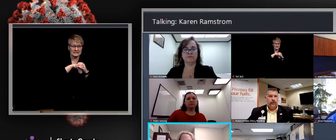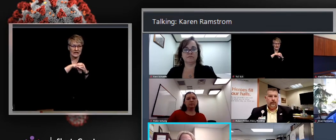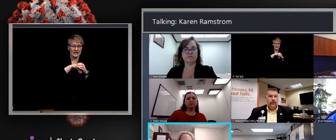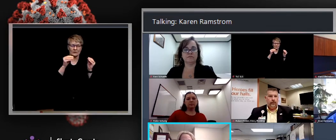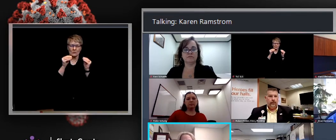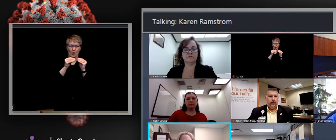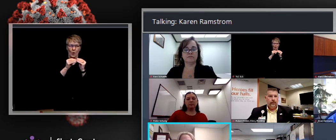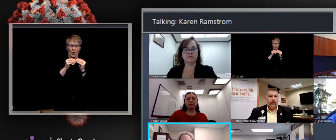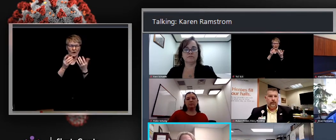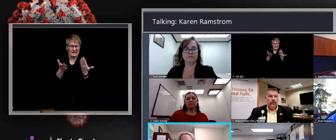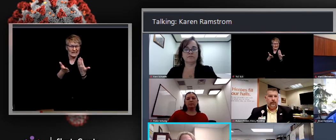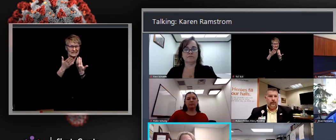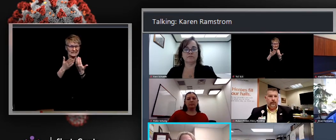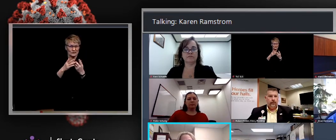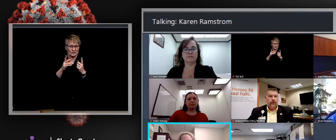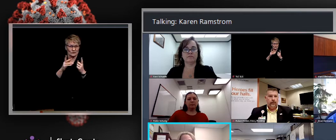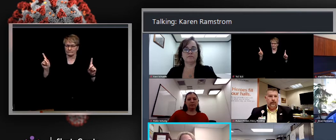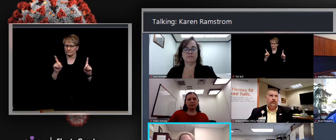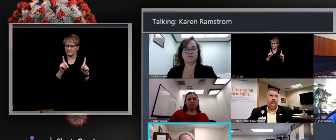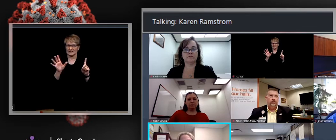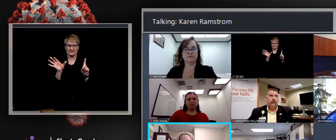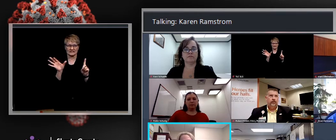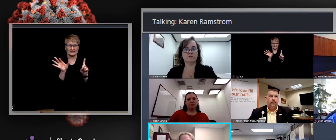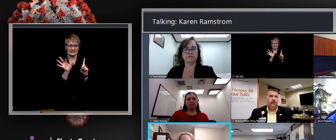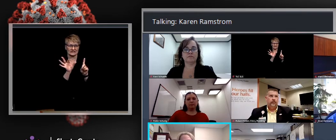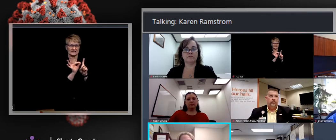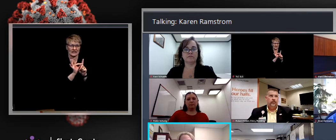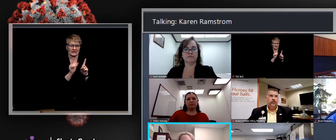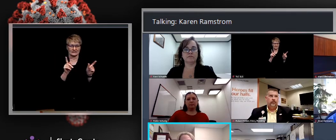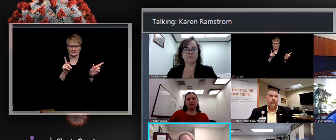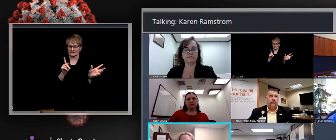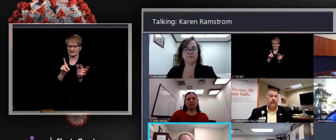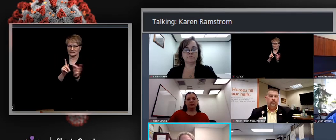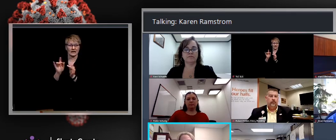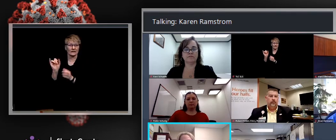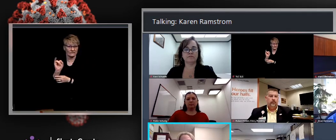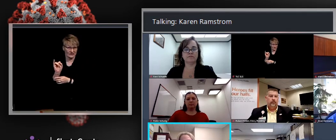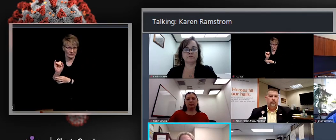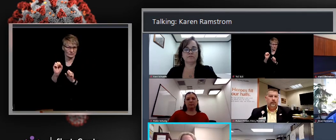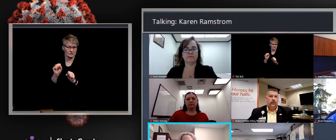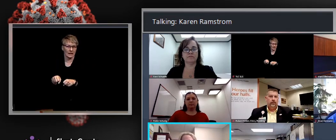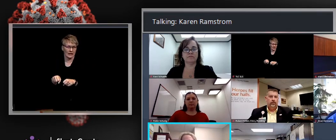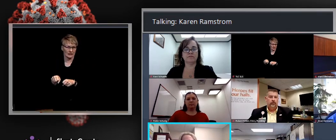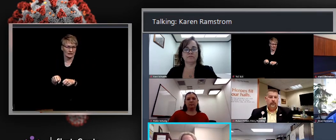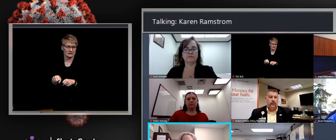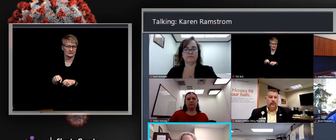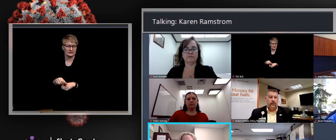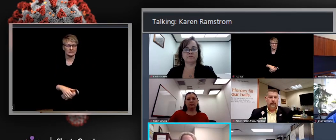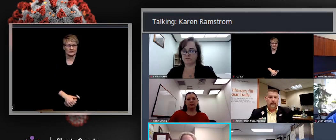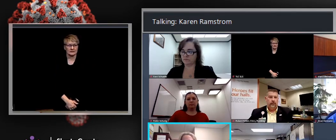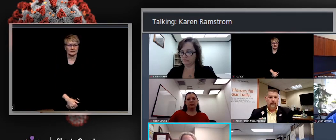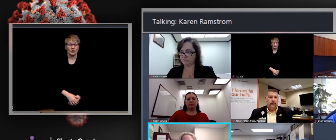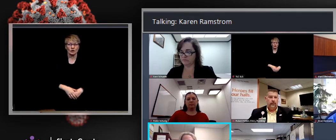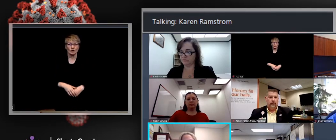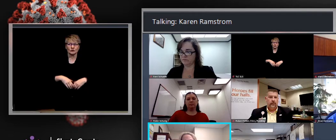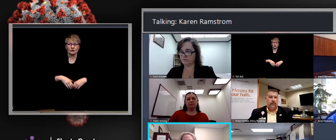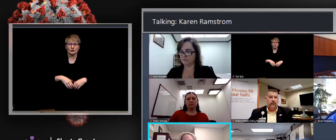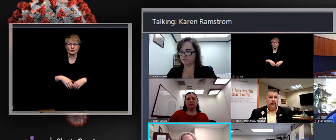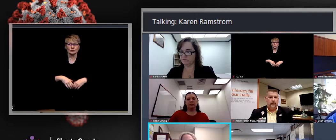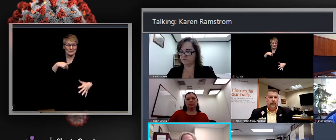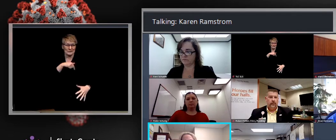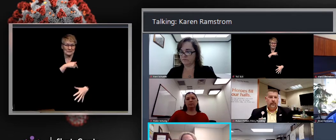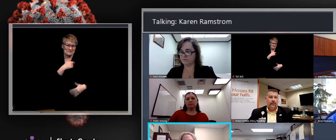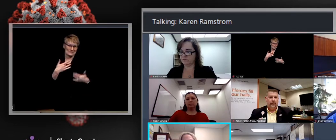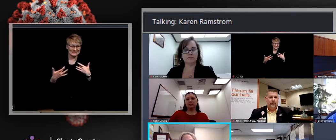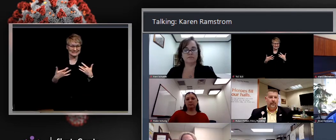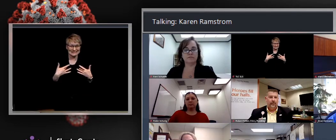and it's opportunity to celebrate but also not be overly…we need to